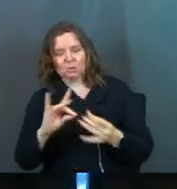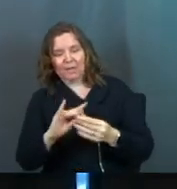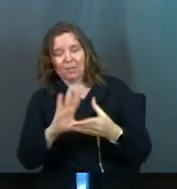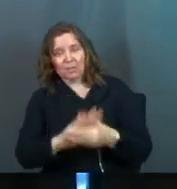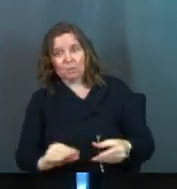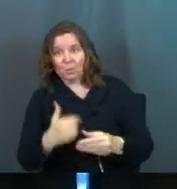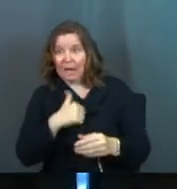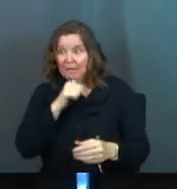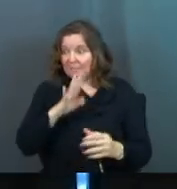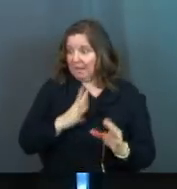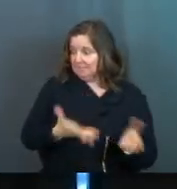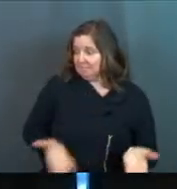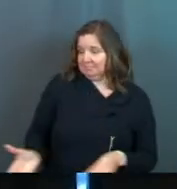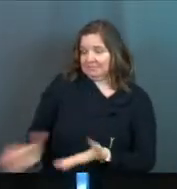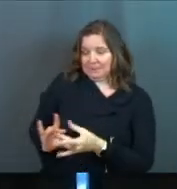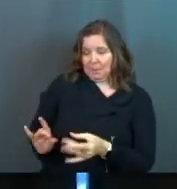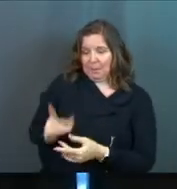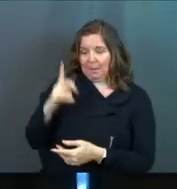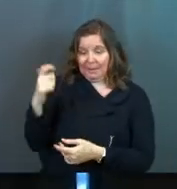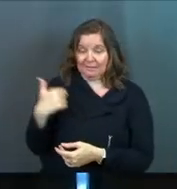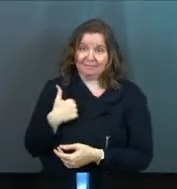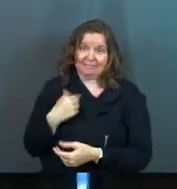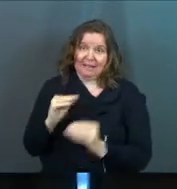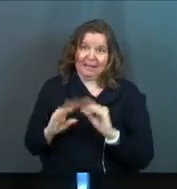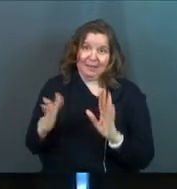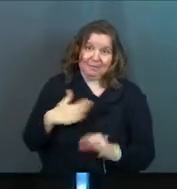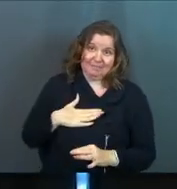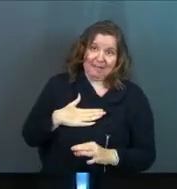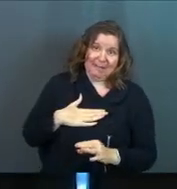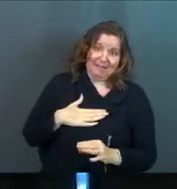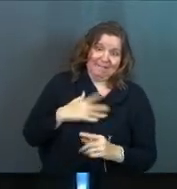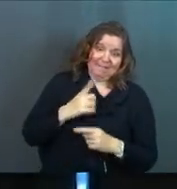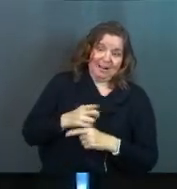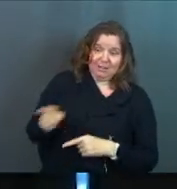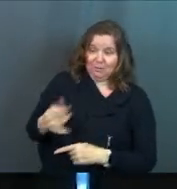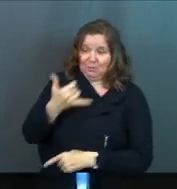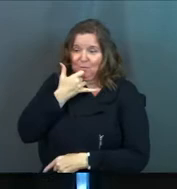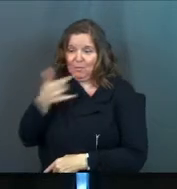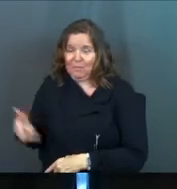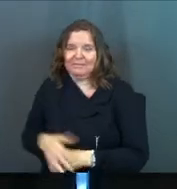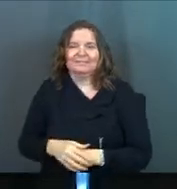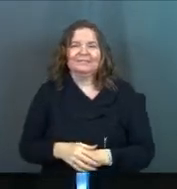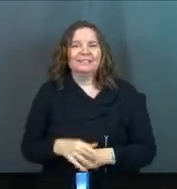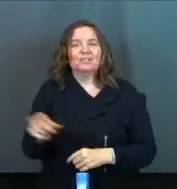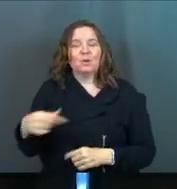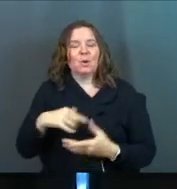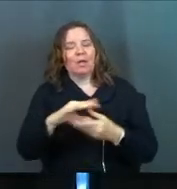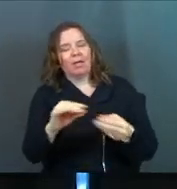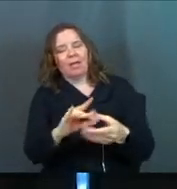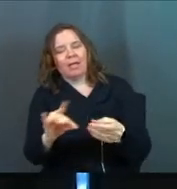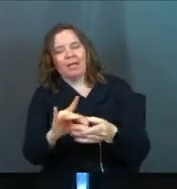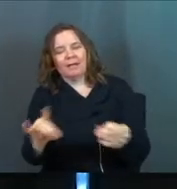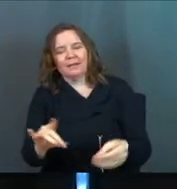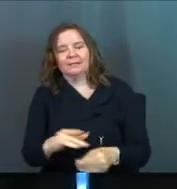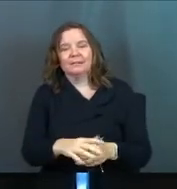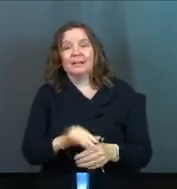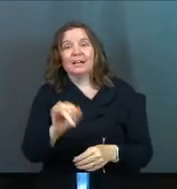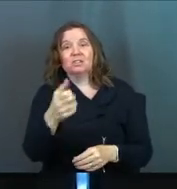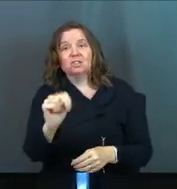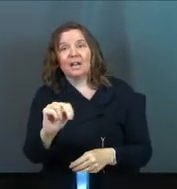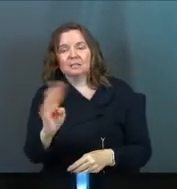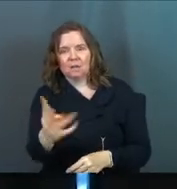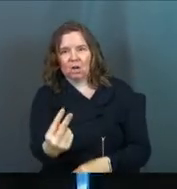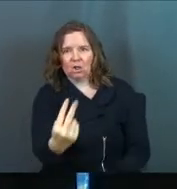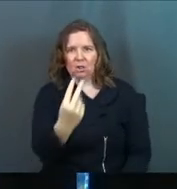tell the story, which I don't have a problem with her telling the story because it very clearly she was wrong and I was right. And so she's telling the whole story to them. And